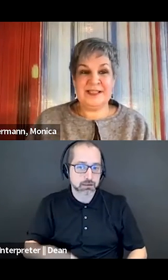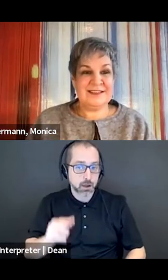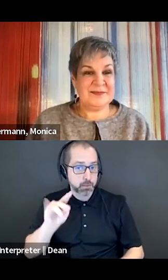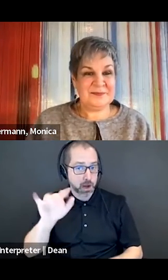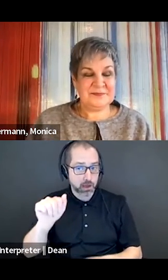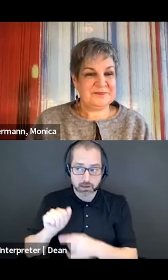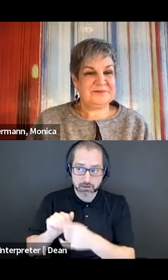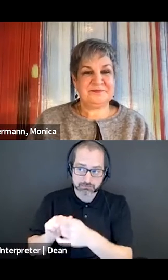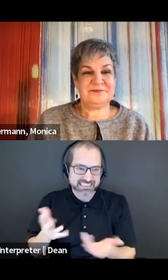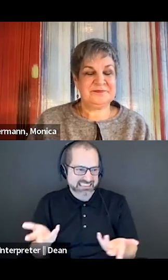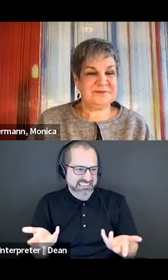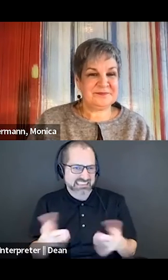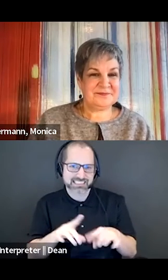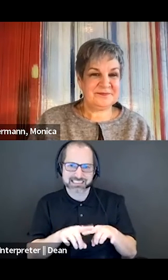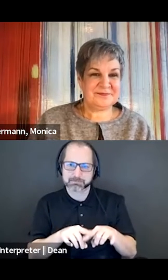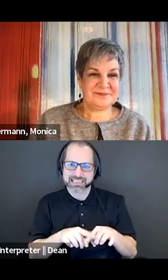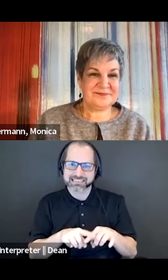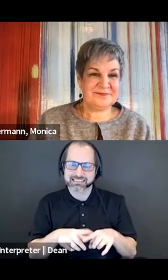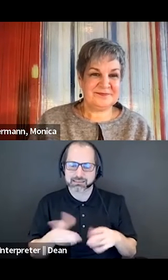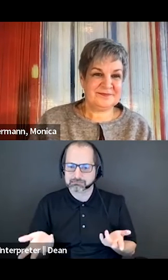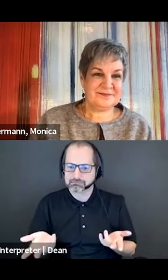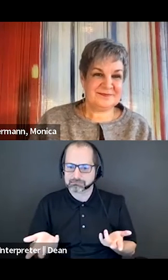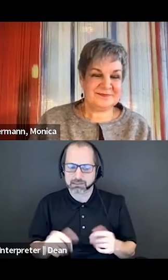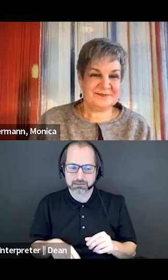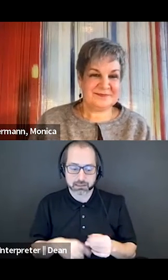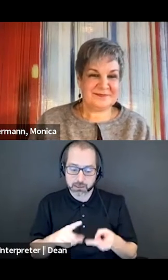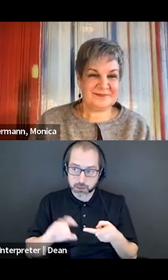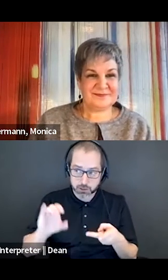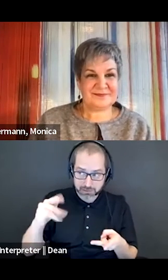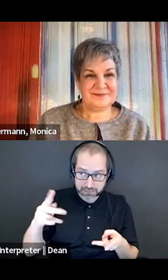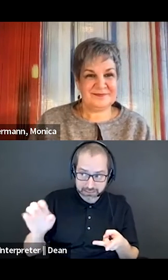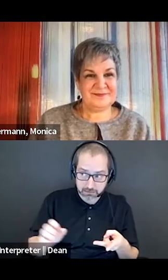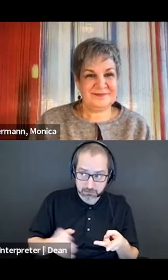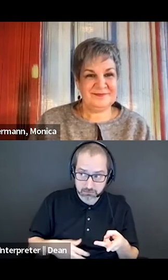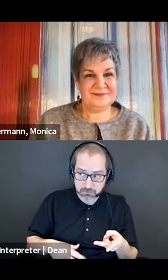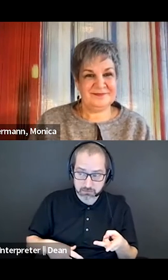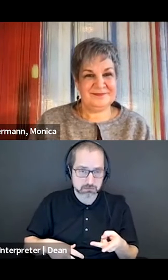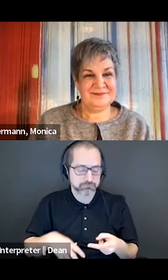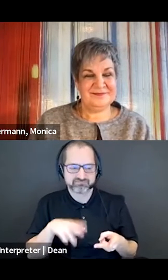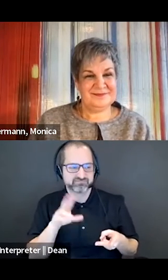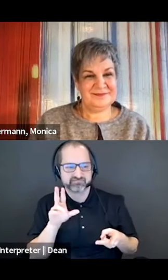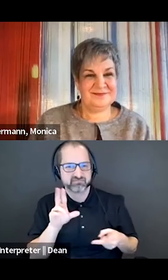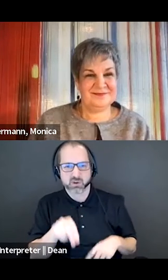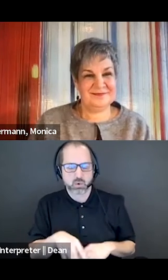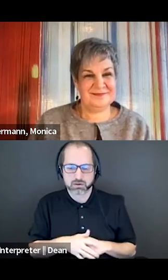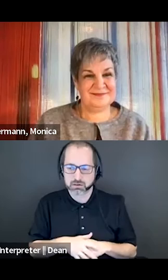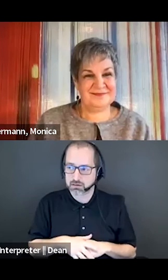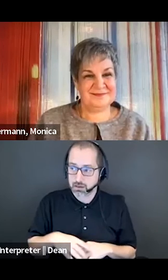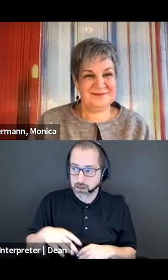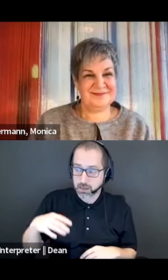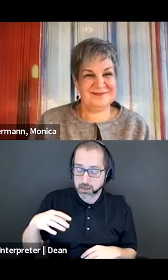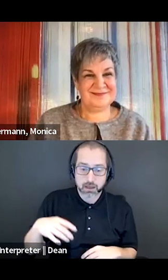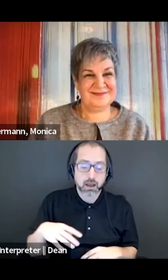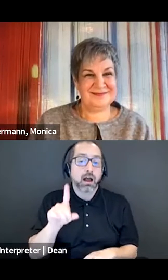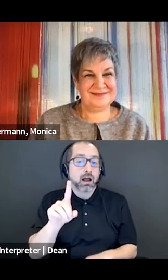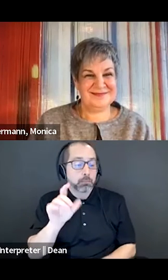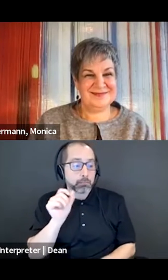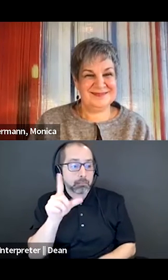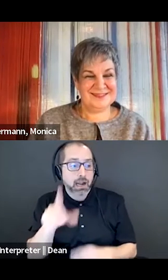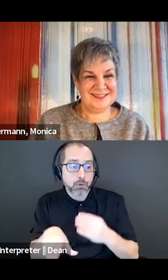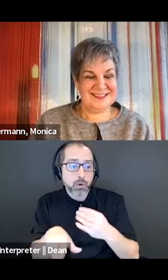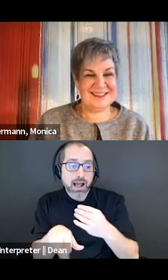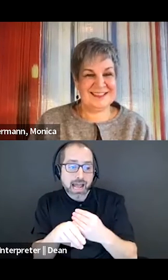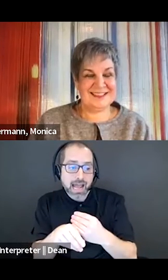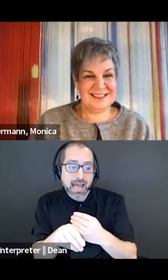It depends. Okay. Christine. No. But I will add, hold on.